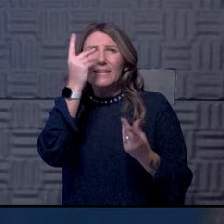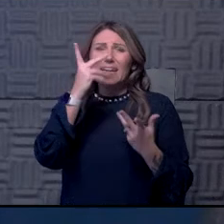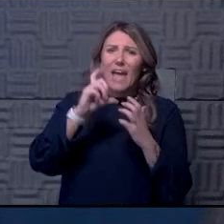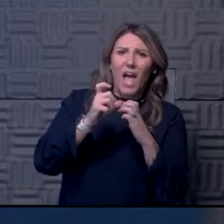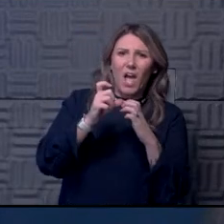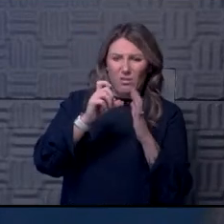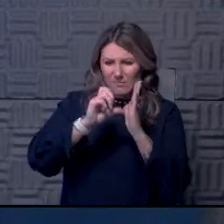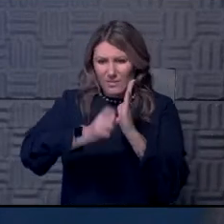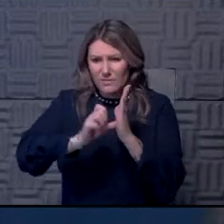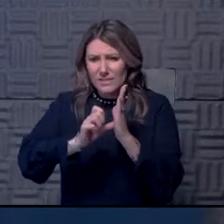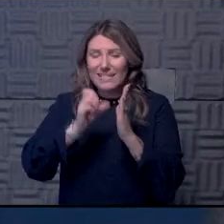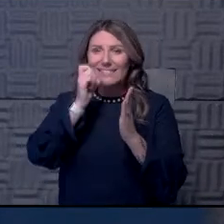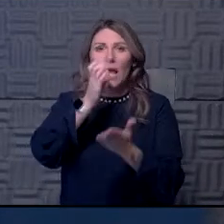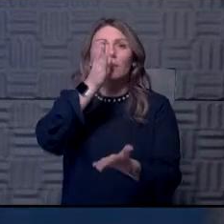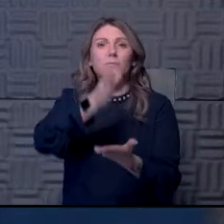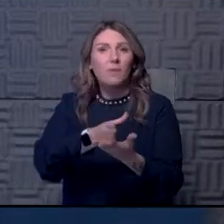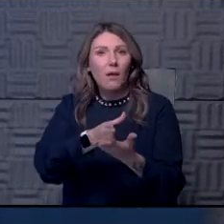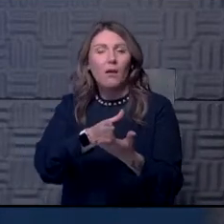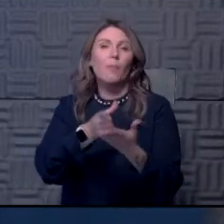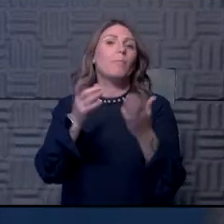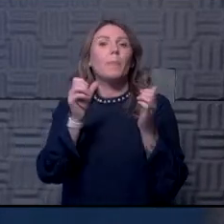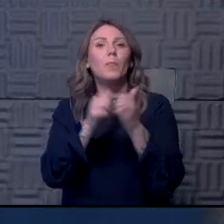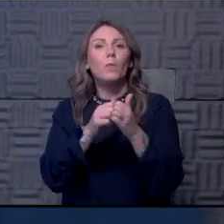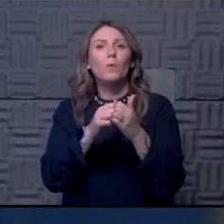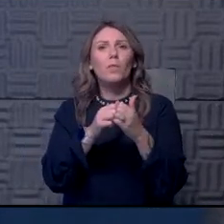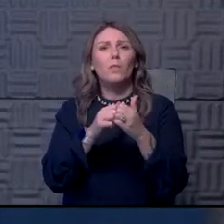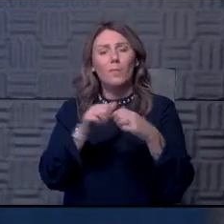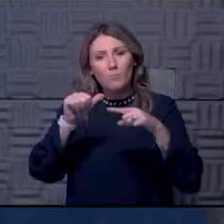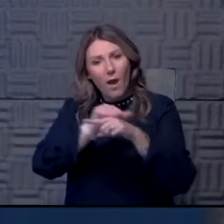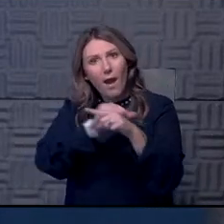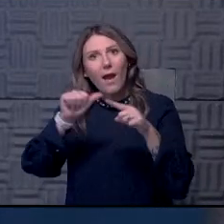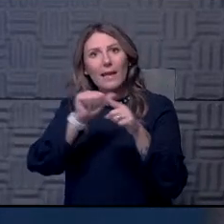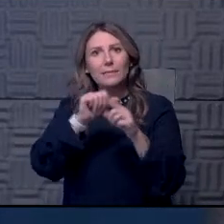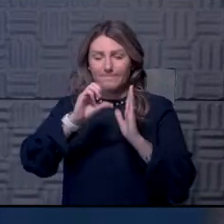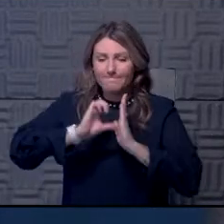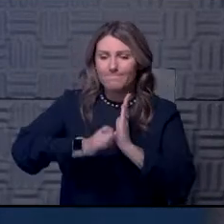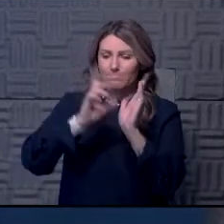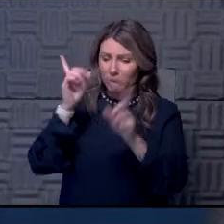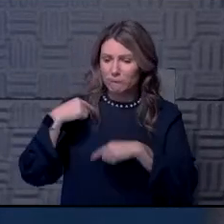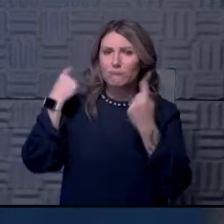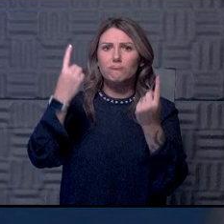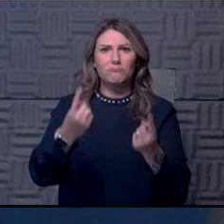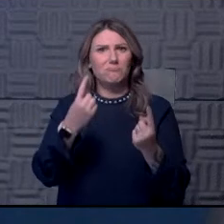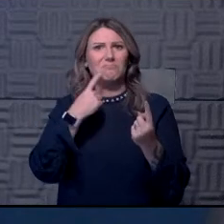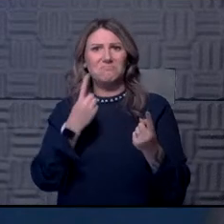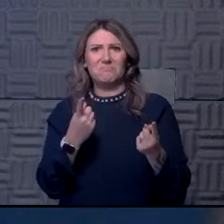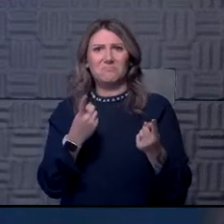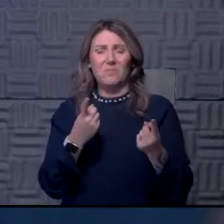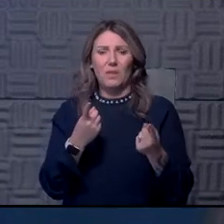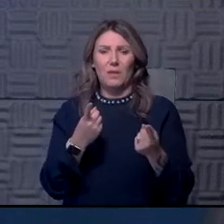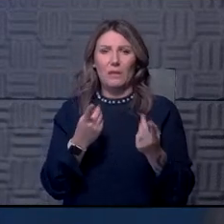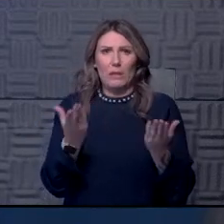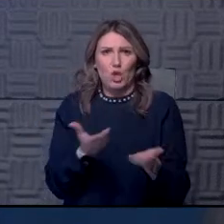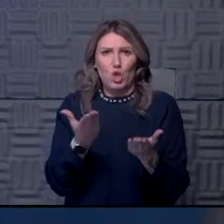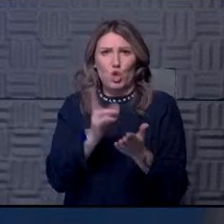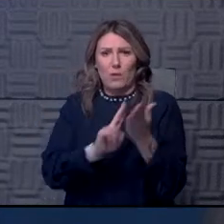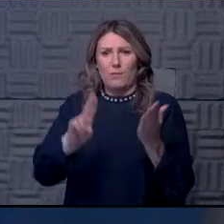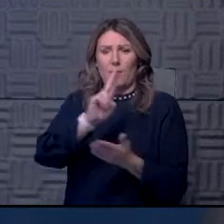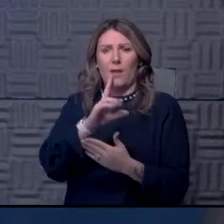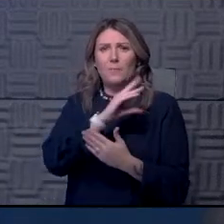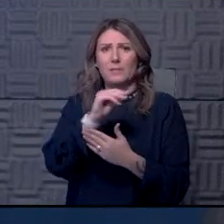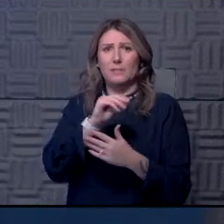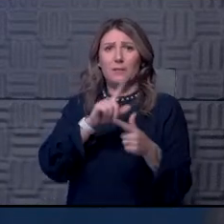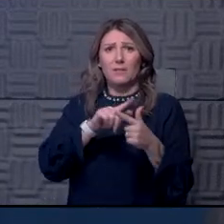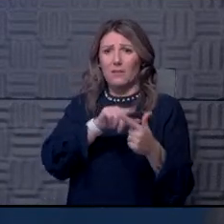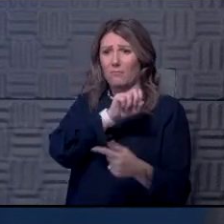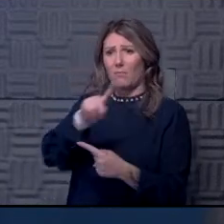not letting up on, uh, the, the good practices that have been, um, been adopted on campus throughout the semester. As individuals return